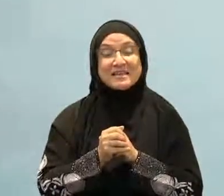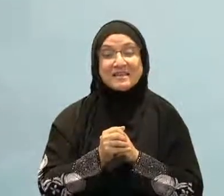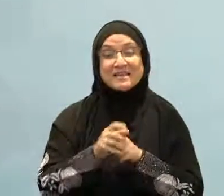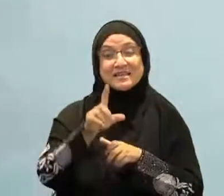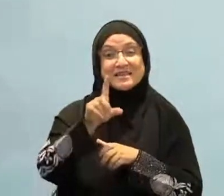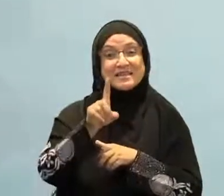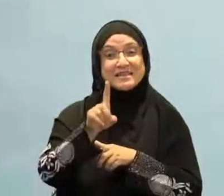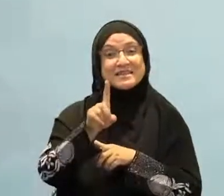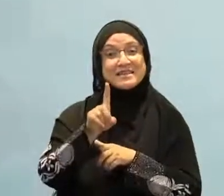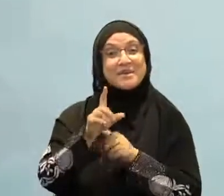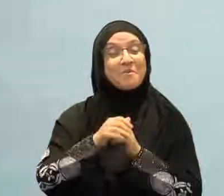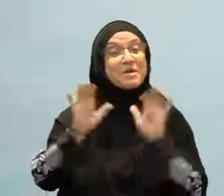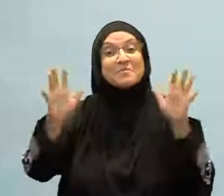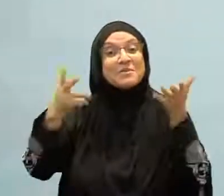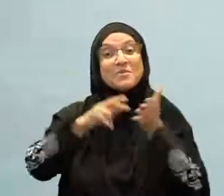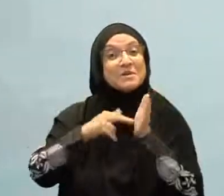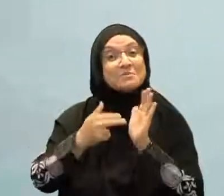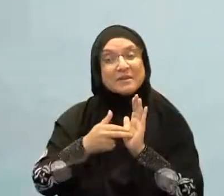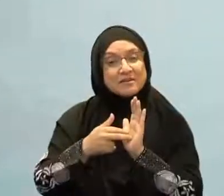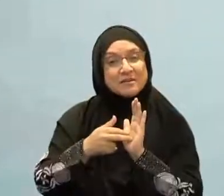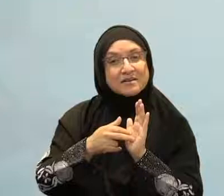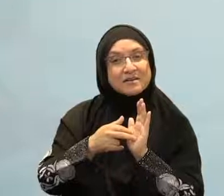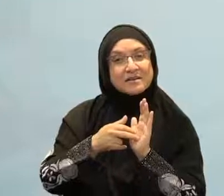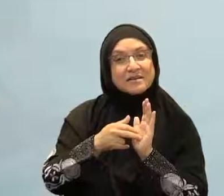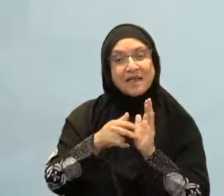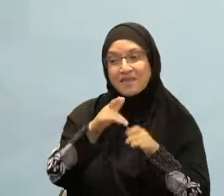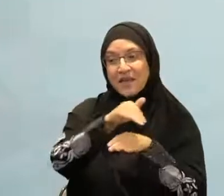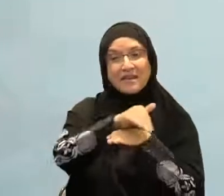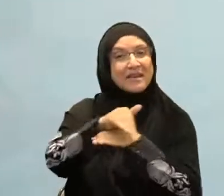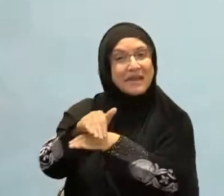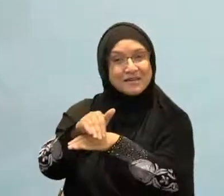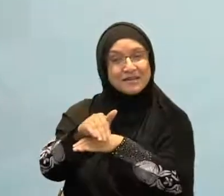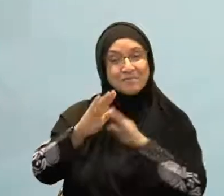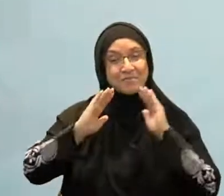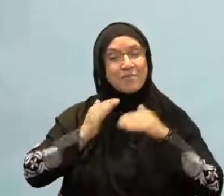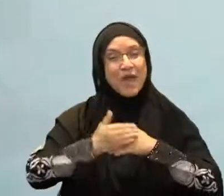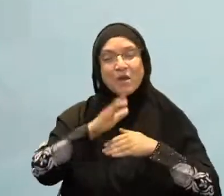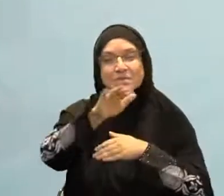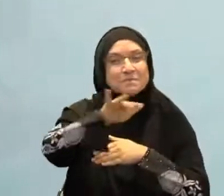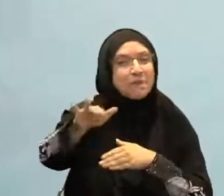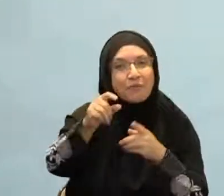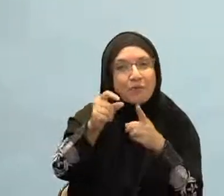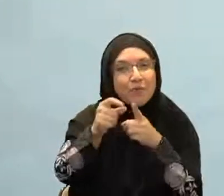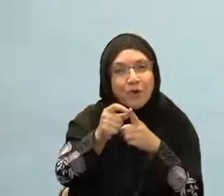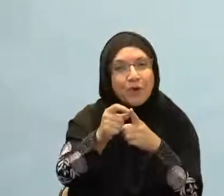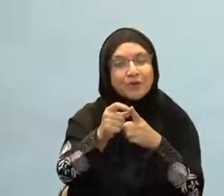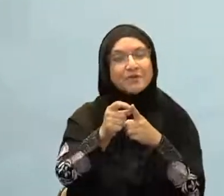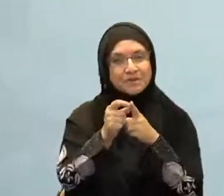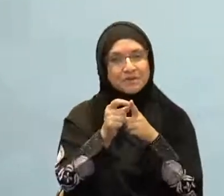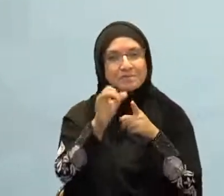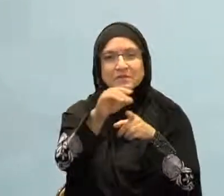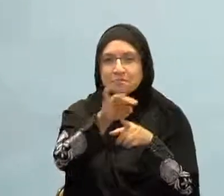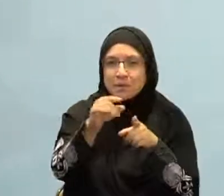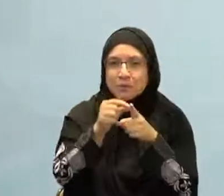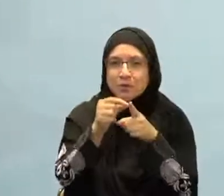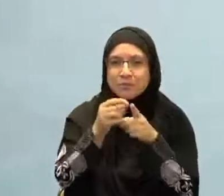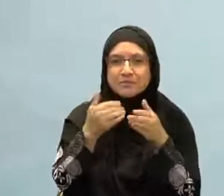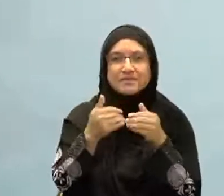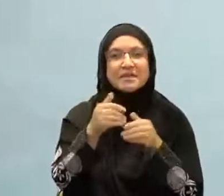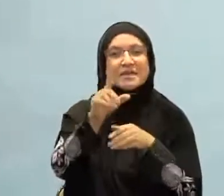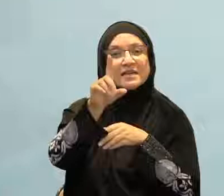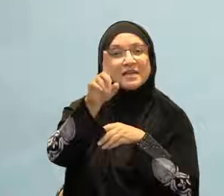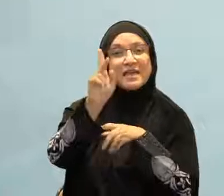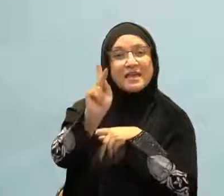it can feel a bit out of touch. It can feel a bit disconnected from people because, let's be very